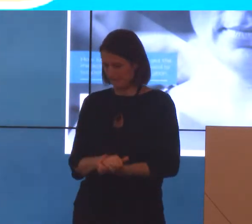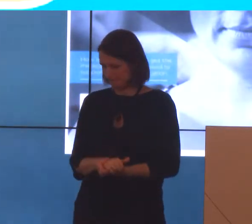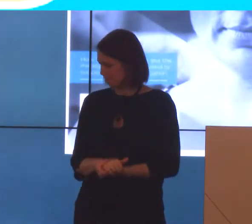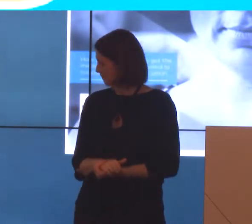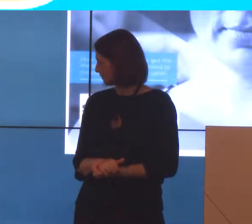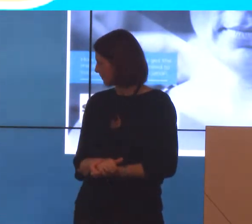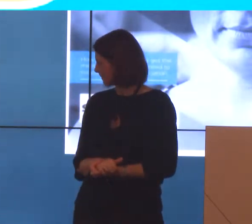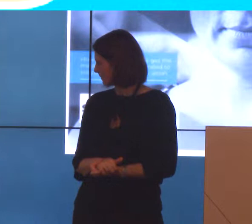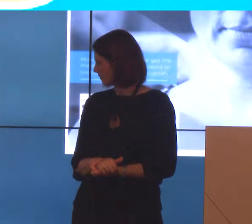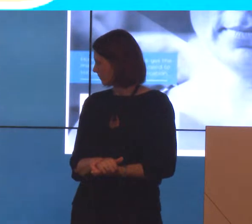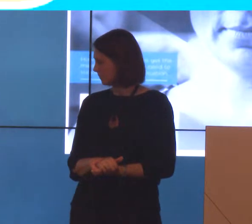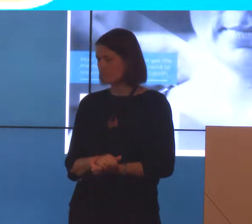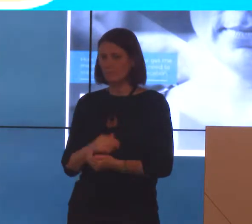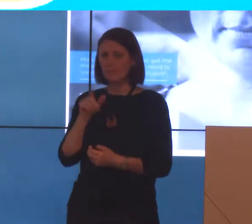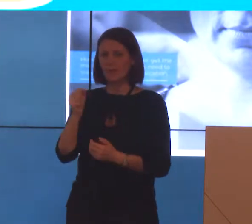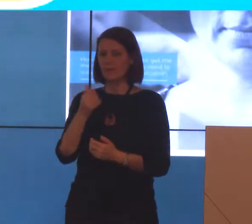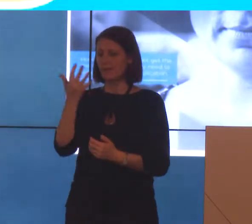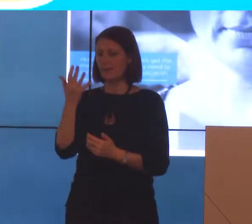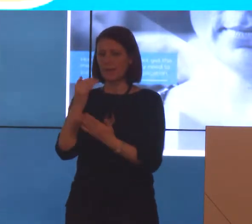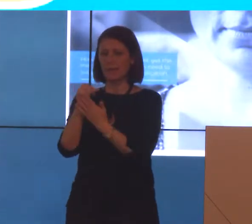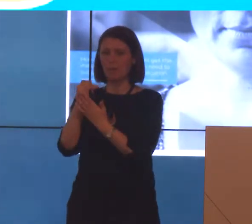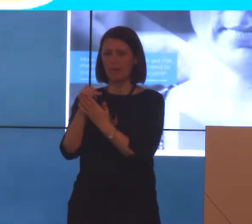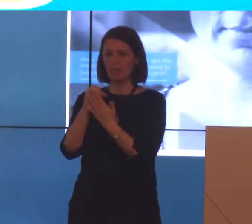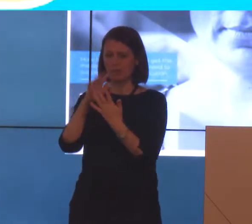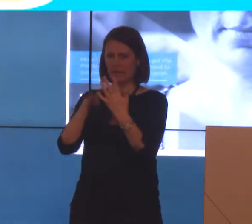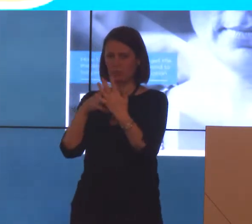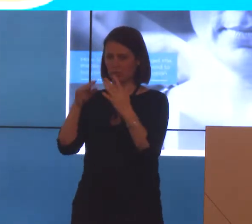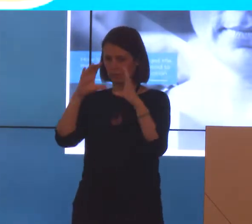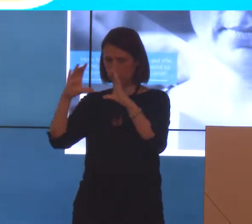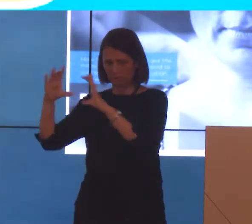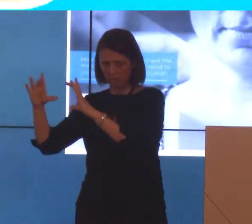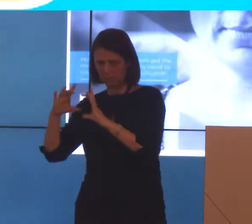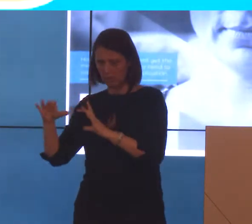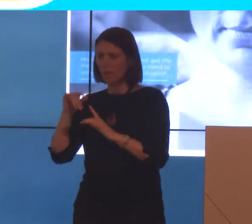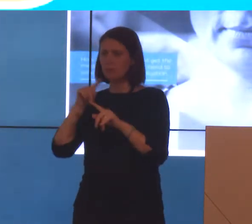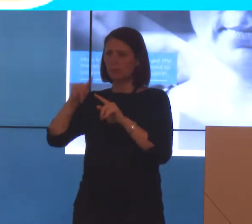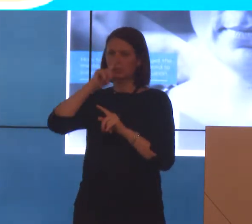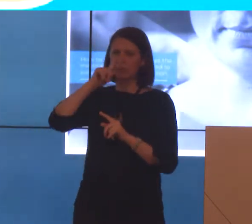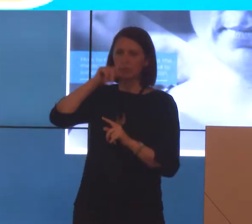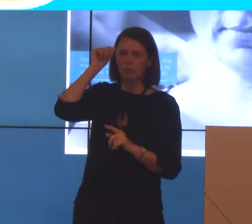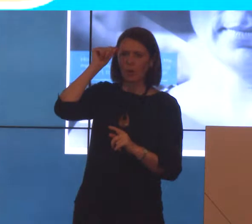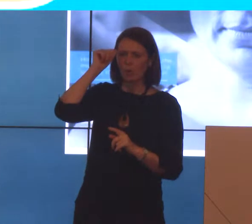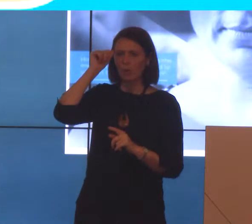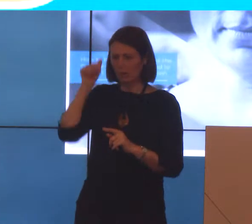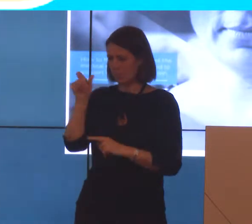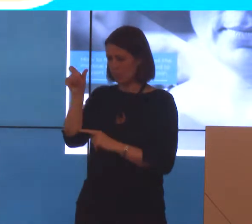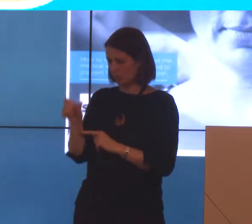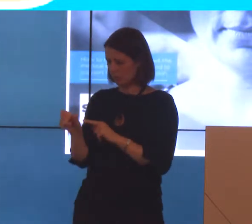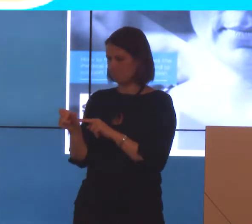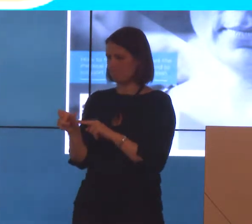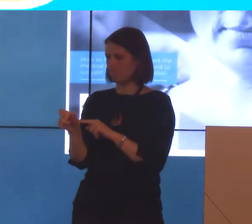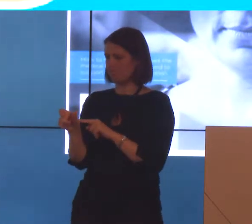So, there's 15 impairment tables. I'm sure most people know that a person's